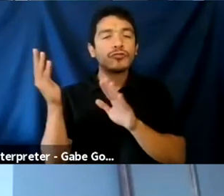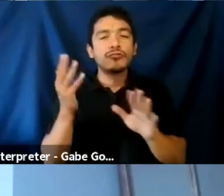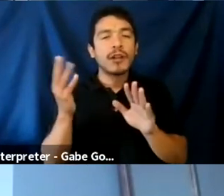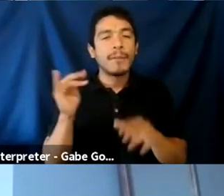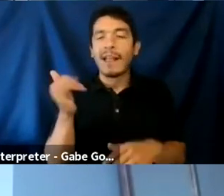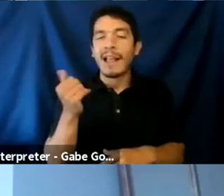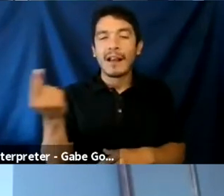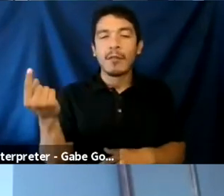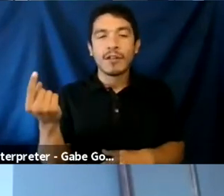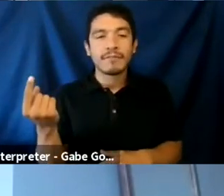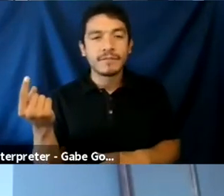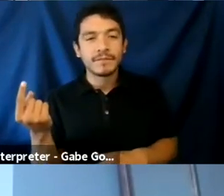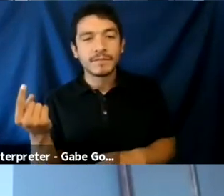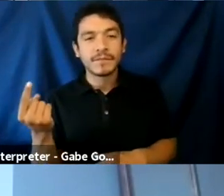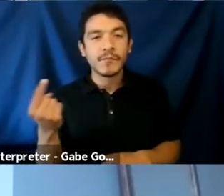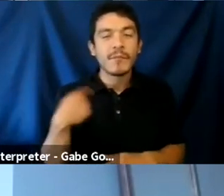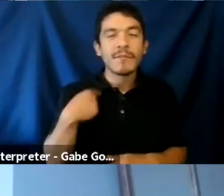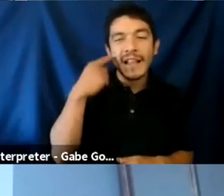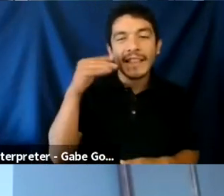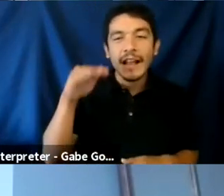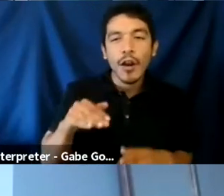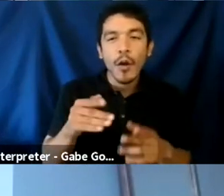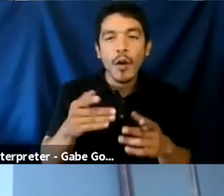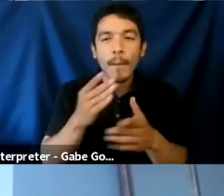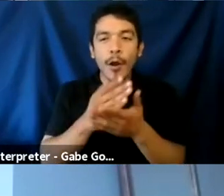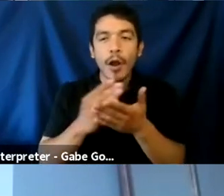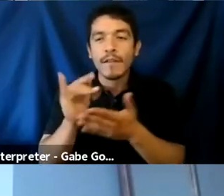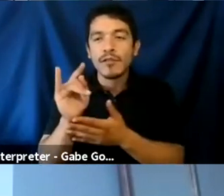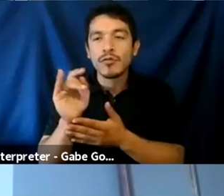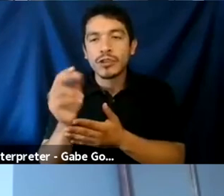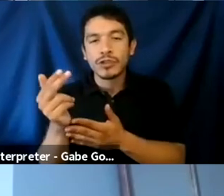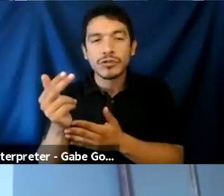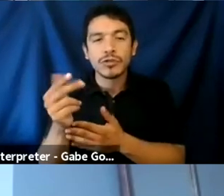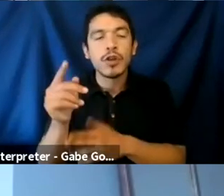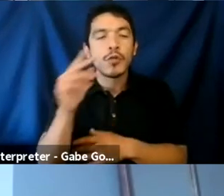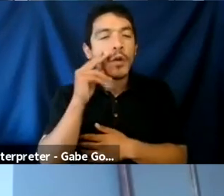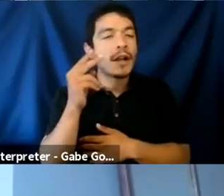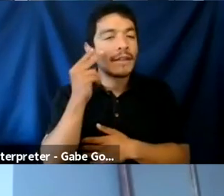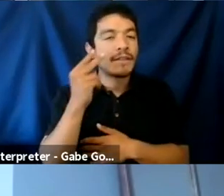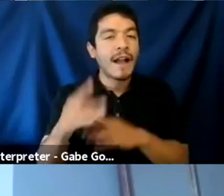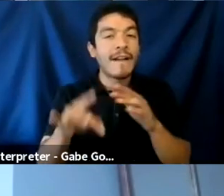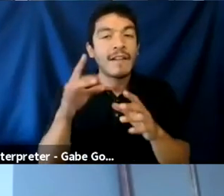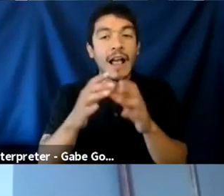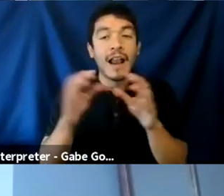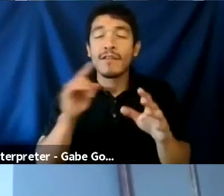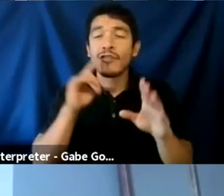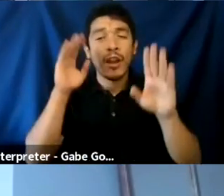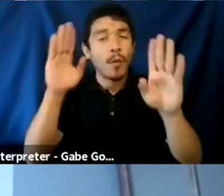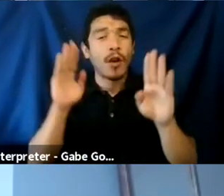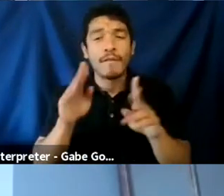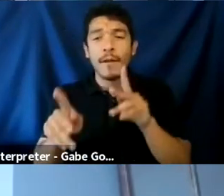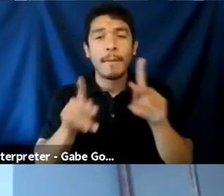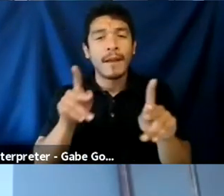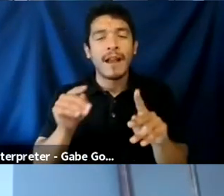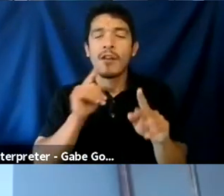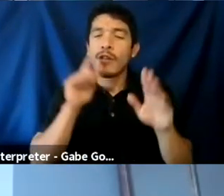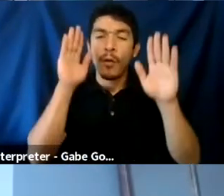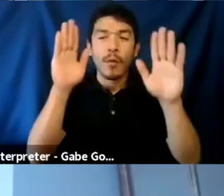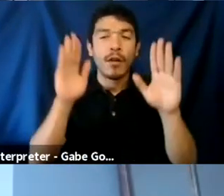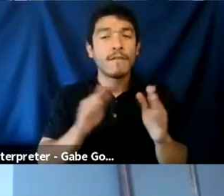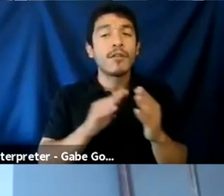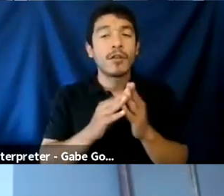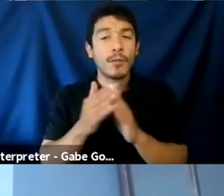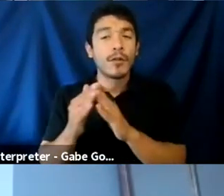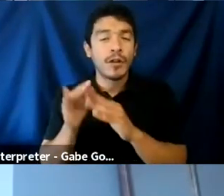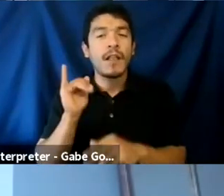like, I think, in the lower parts of the Twitch directory, um, you'll, you'll find a lot of really wonderful people, a lot of really wonderful communities, um,